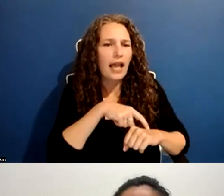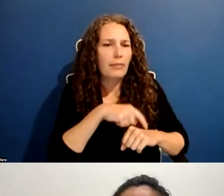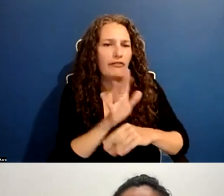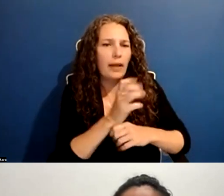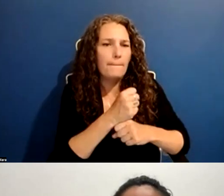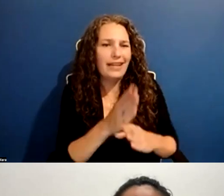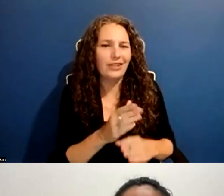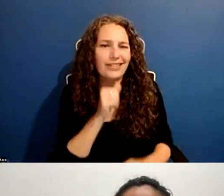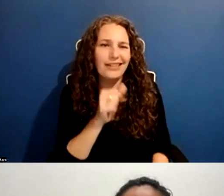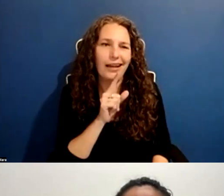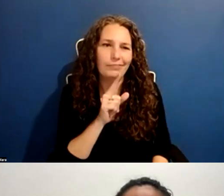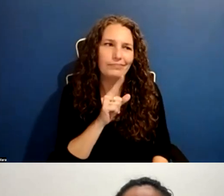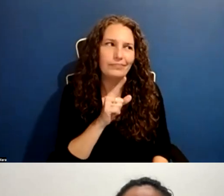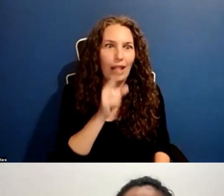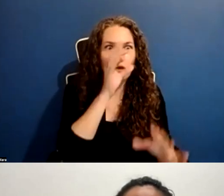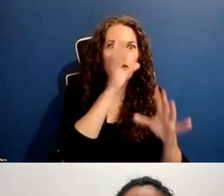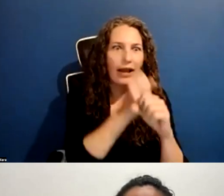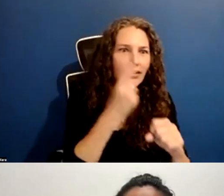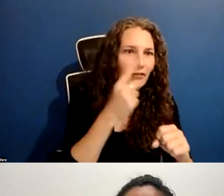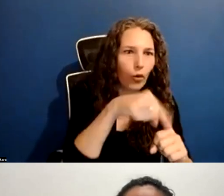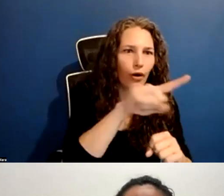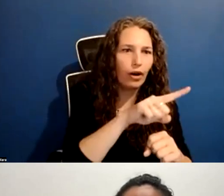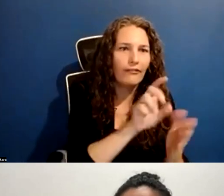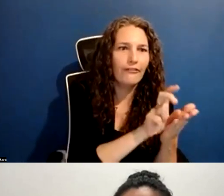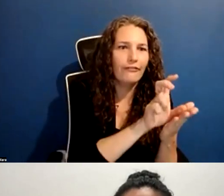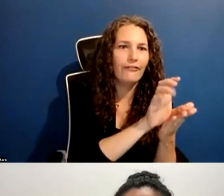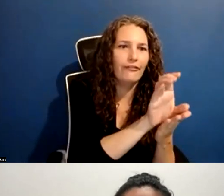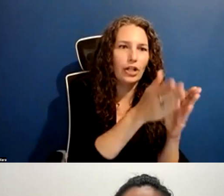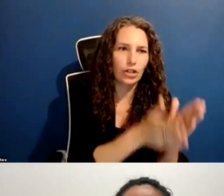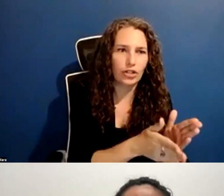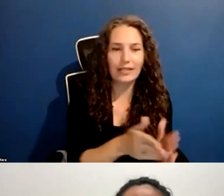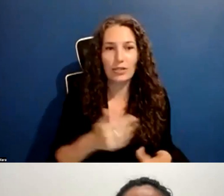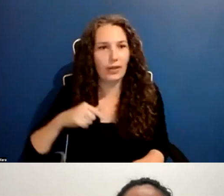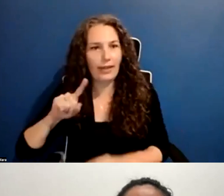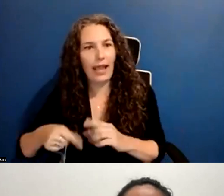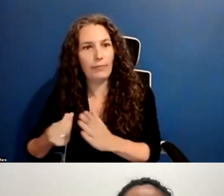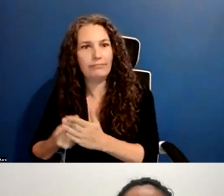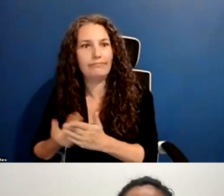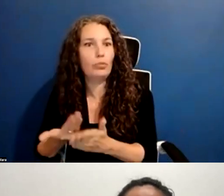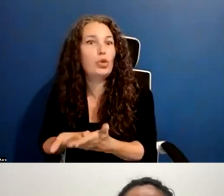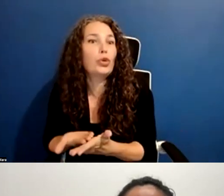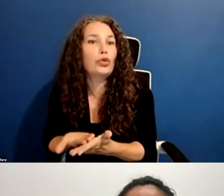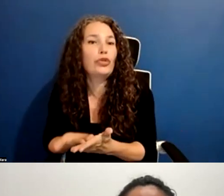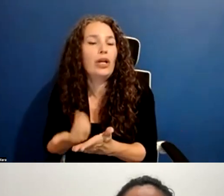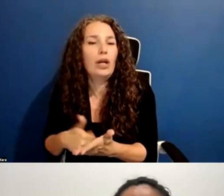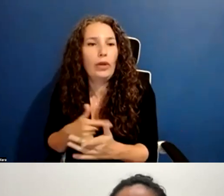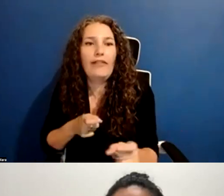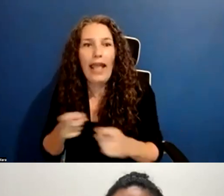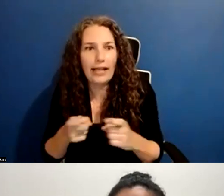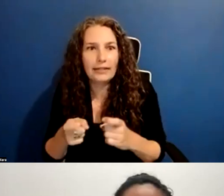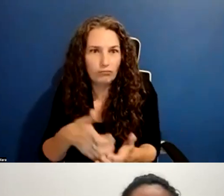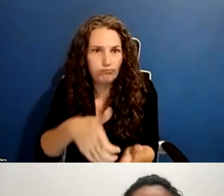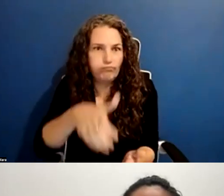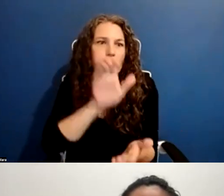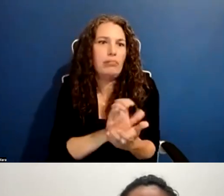haven't demonstrated we can handle large amounts of money before and finish the project. What advice would you give to position ourselves through language and